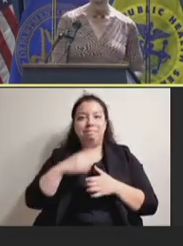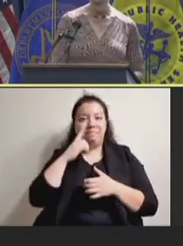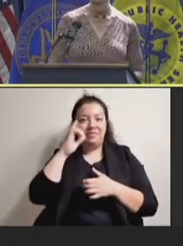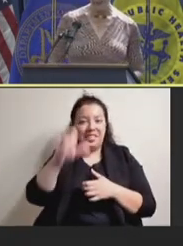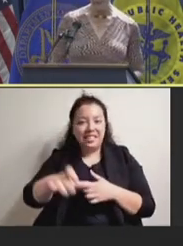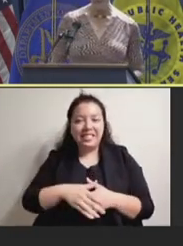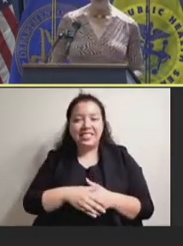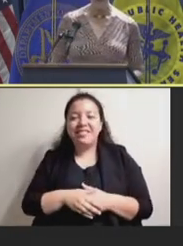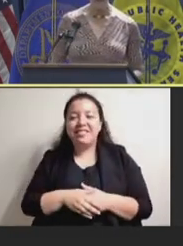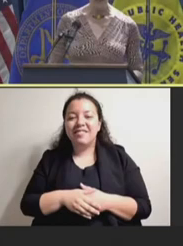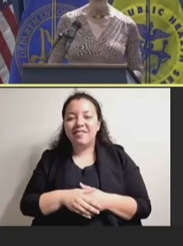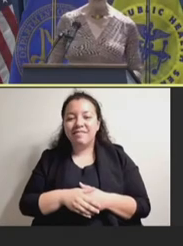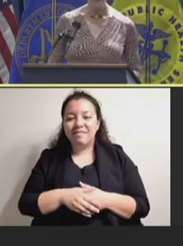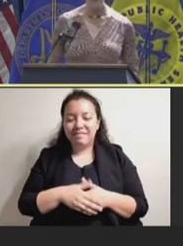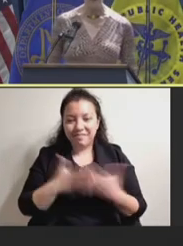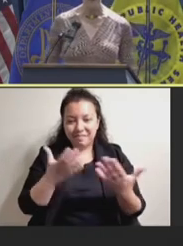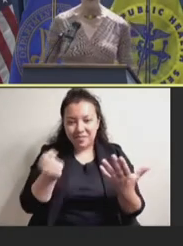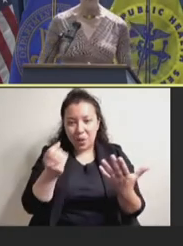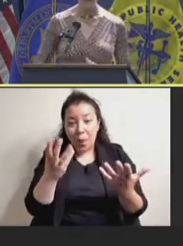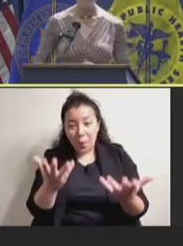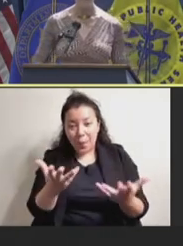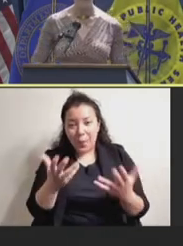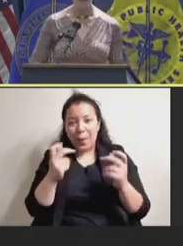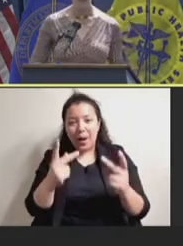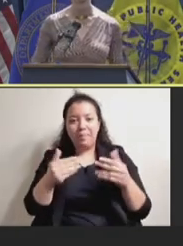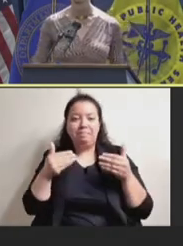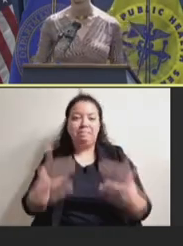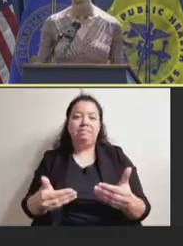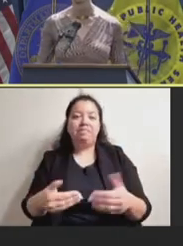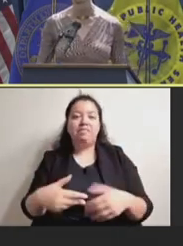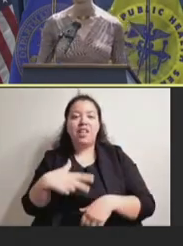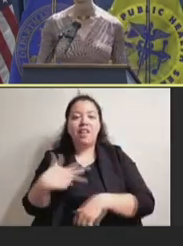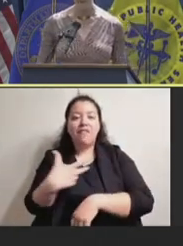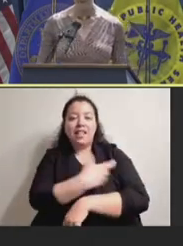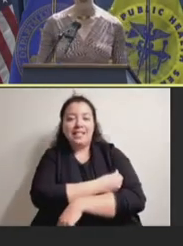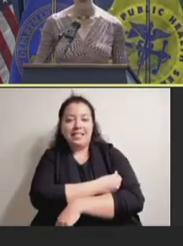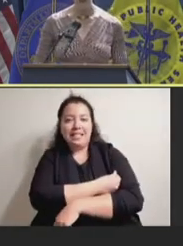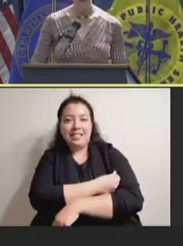Okay. So, moving right into vaccine biomonitors.